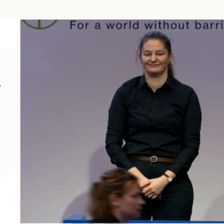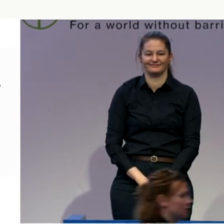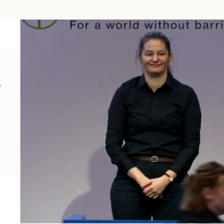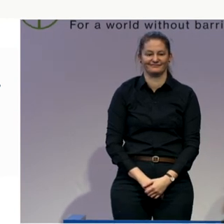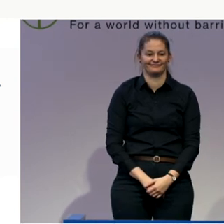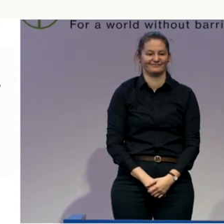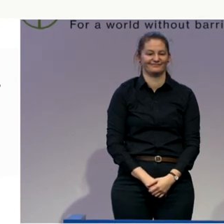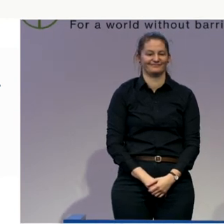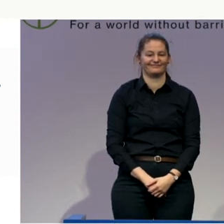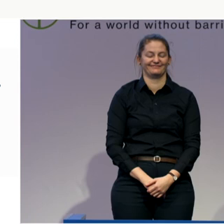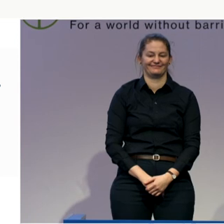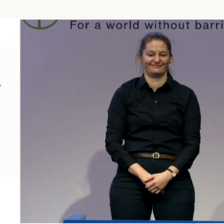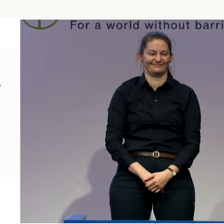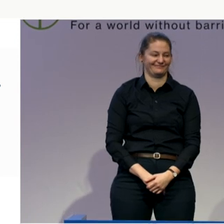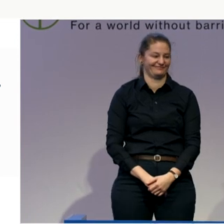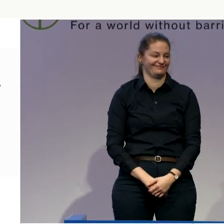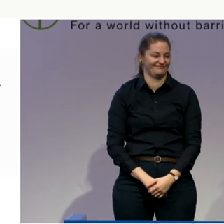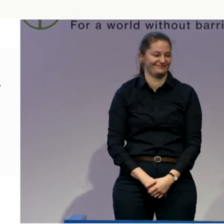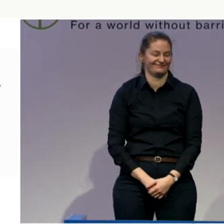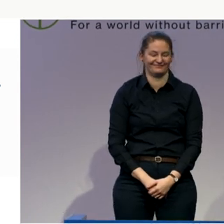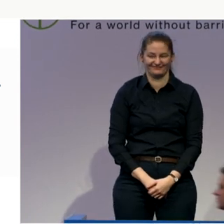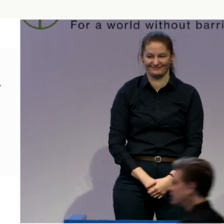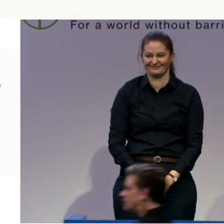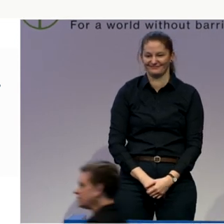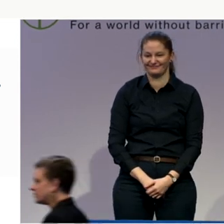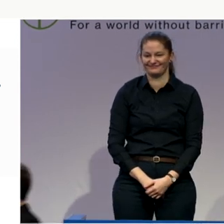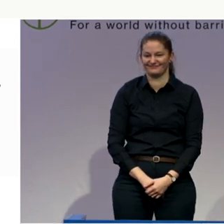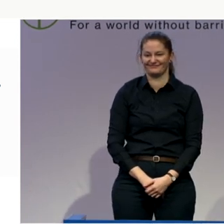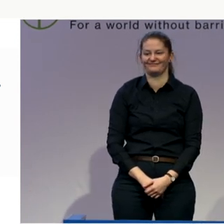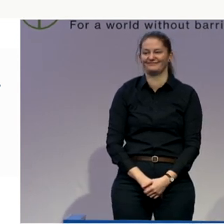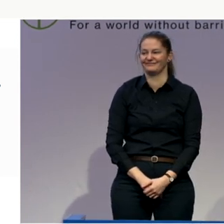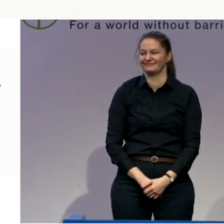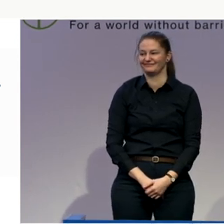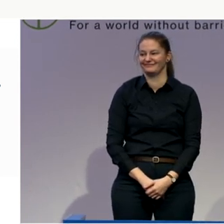No, I'm not. No way. No. you need it? Thank